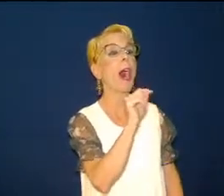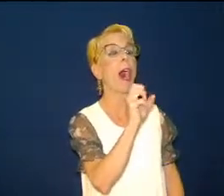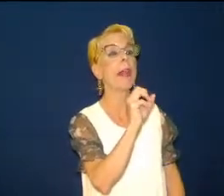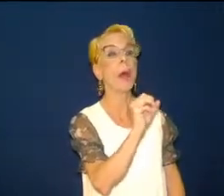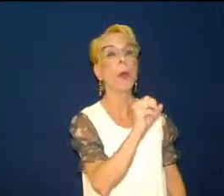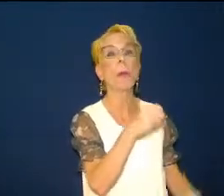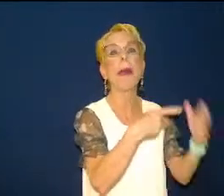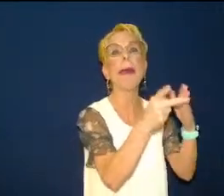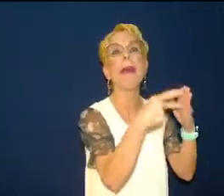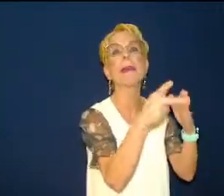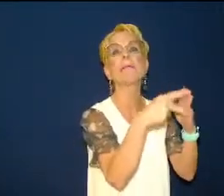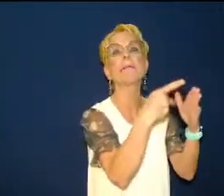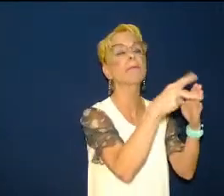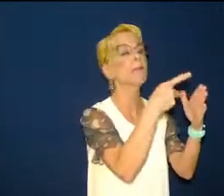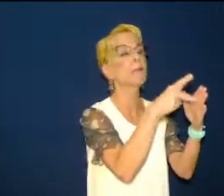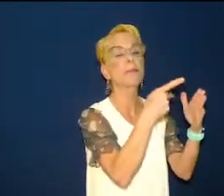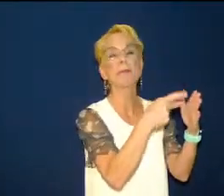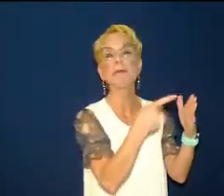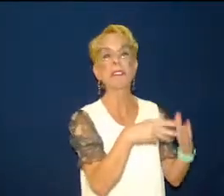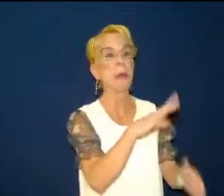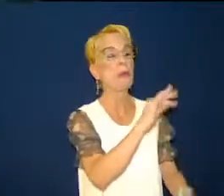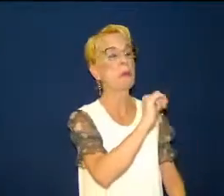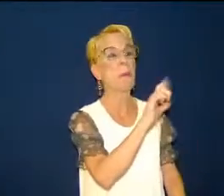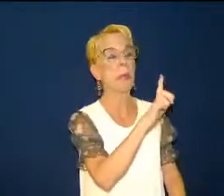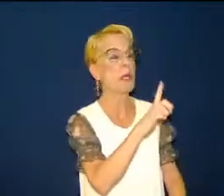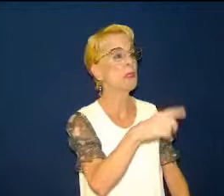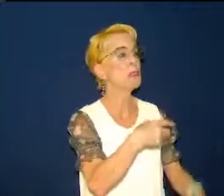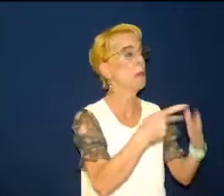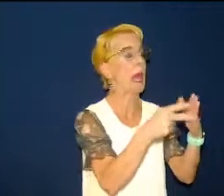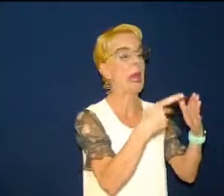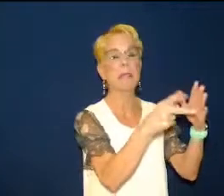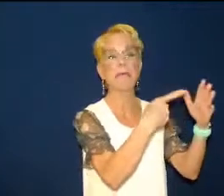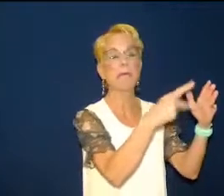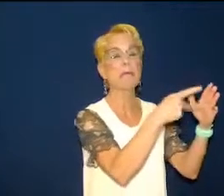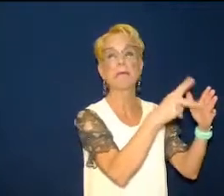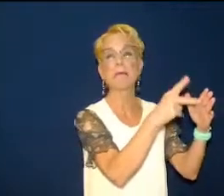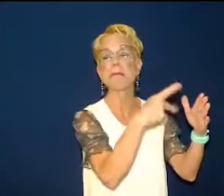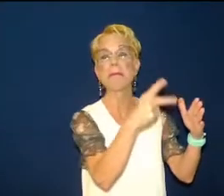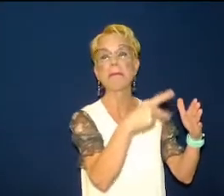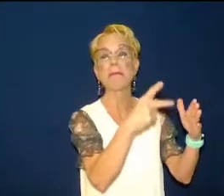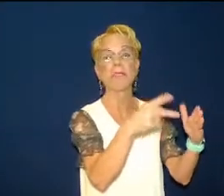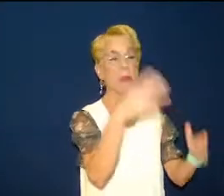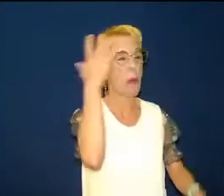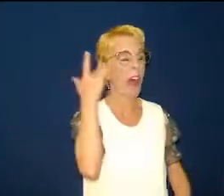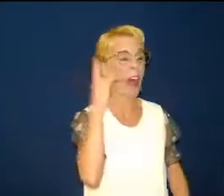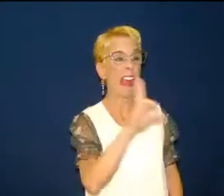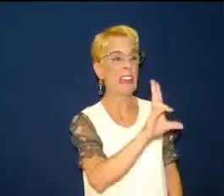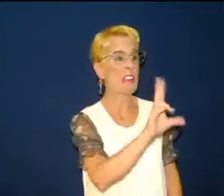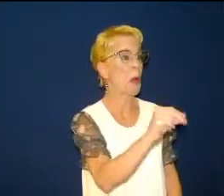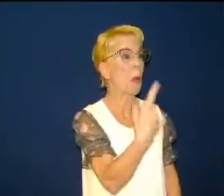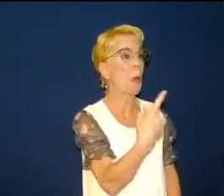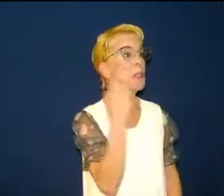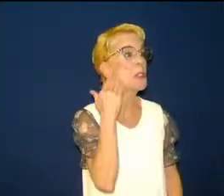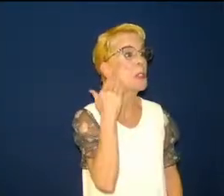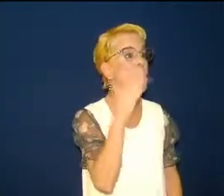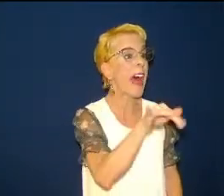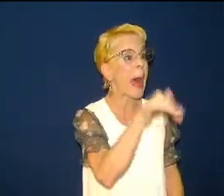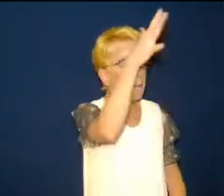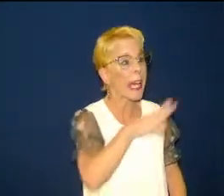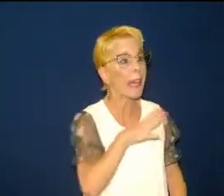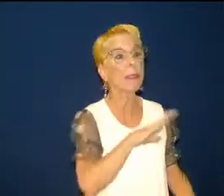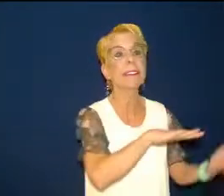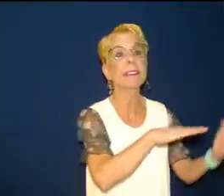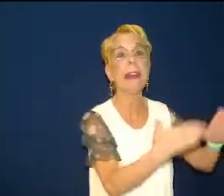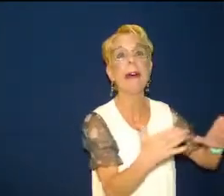becoming a mummy money coming in money gone out everybody thinks things are just like normal well there was a